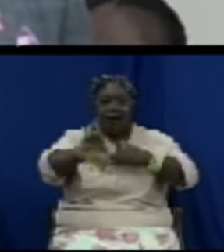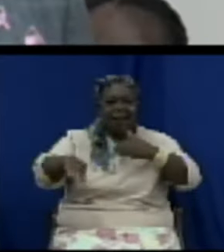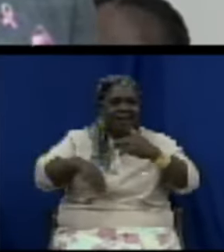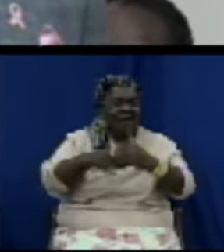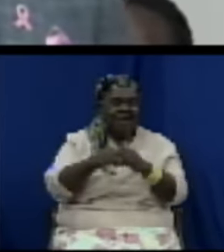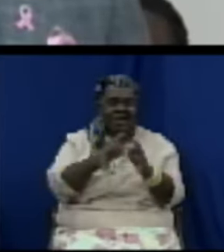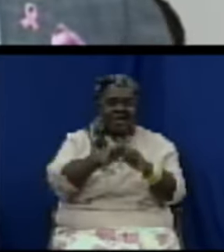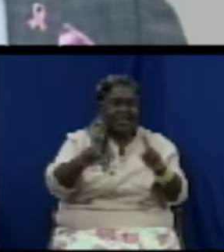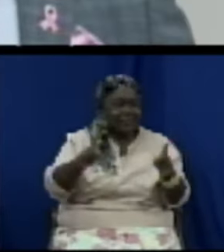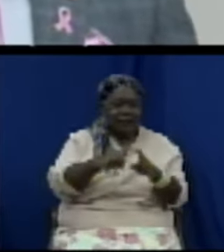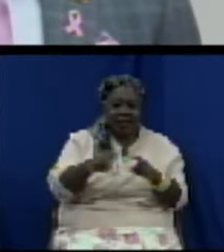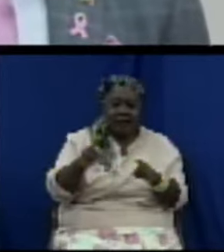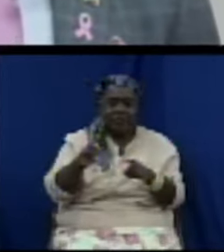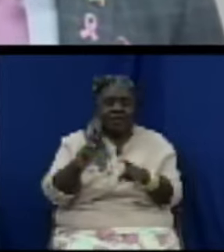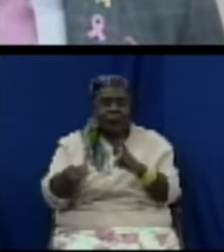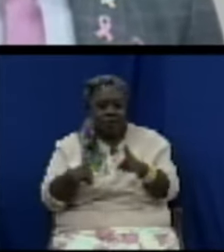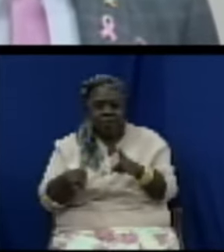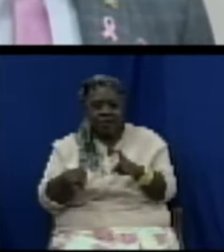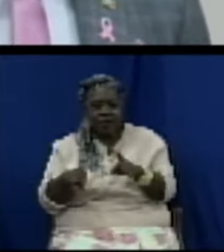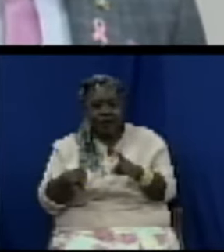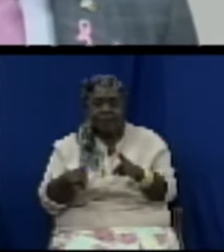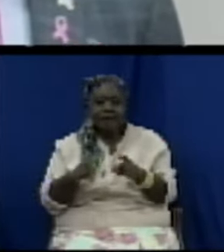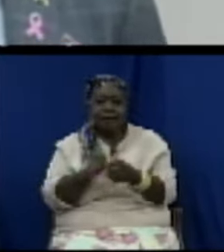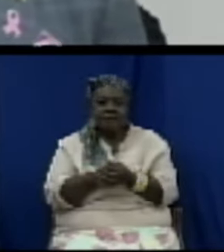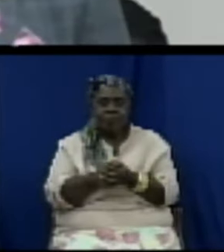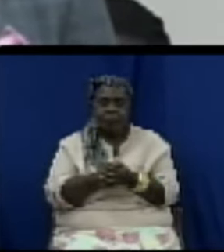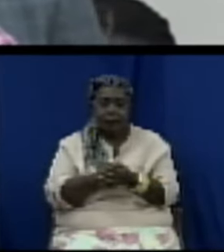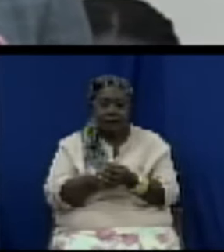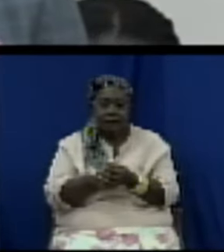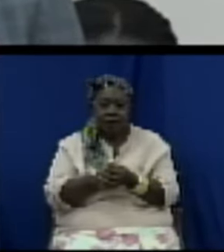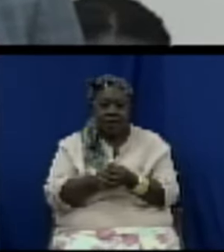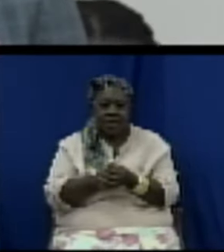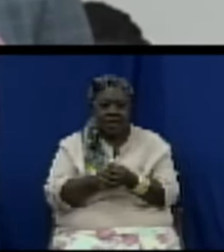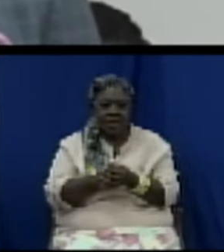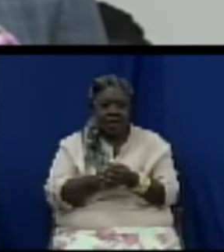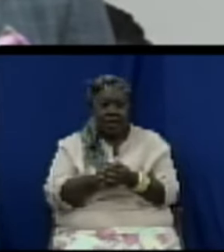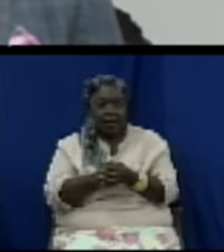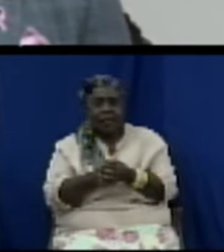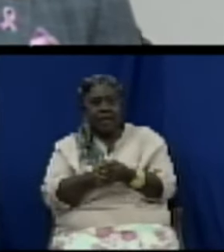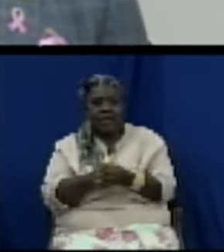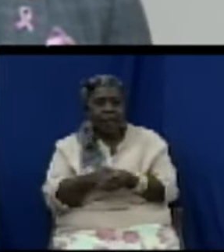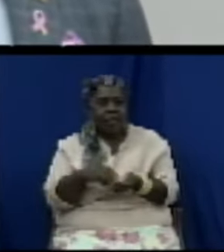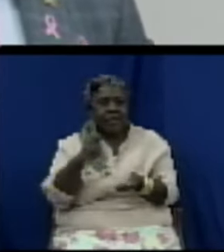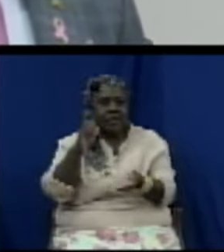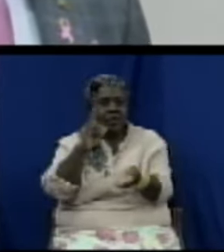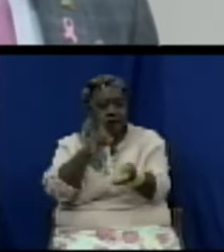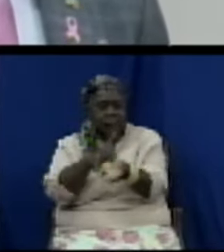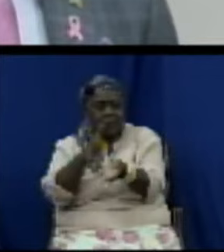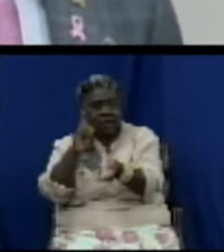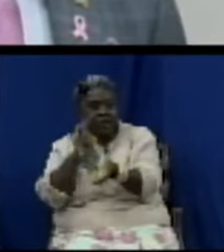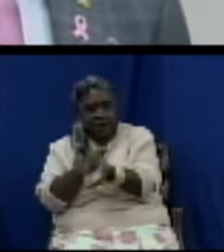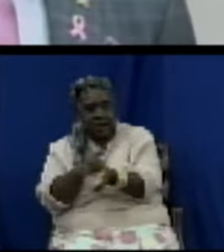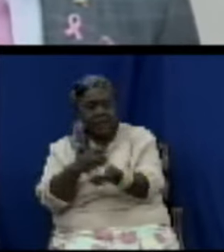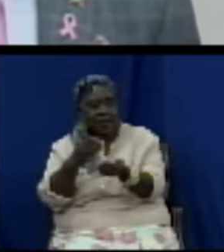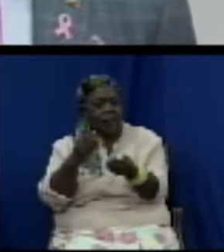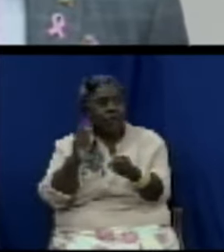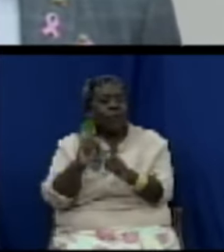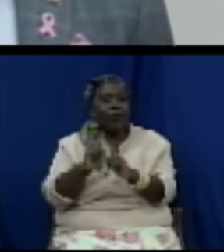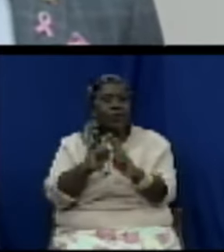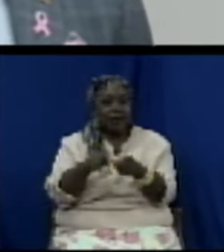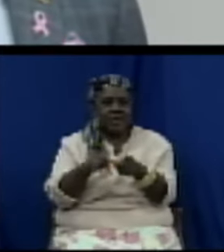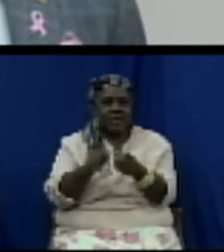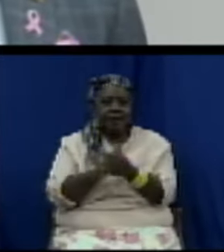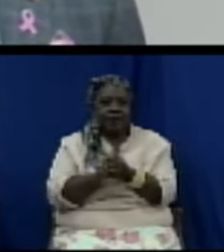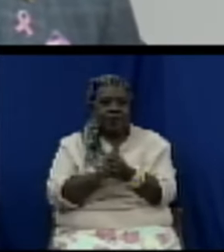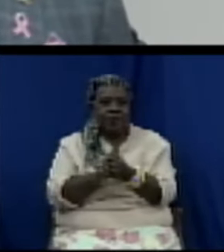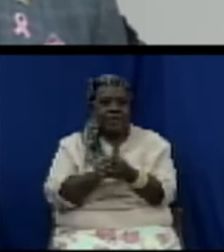The World Bank did a study and of course the former prime minister is here, Dr. Dunsend Douglas, and he knows about that study. That study was done years